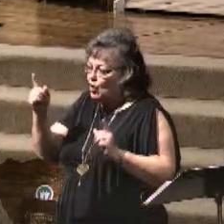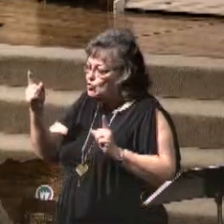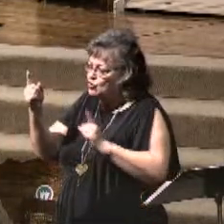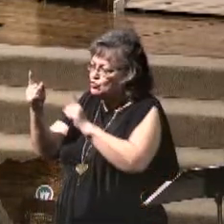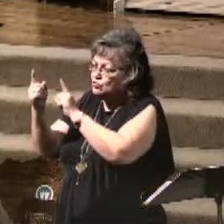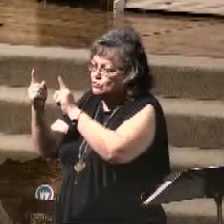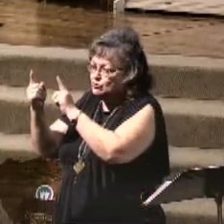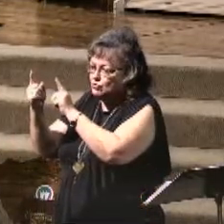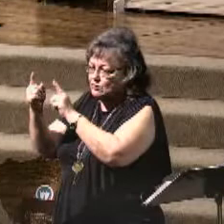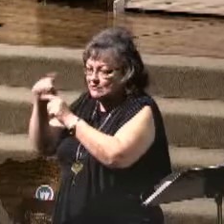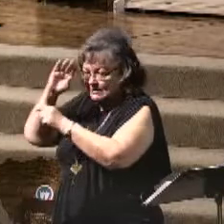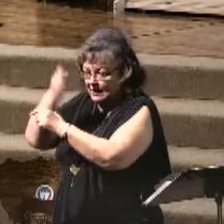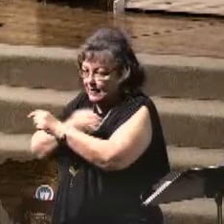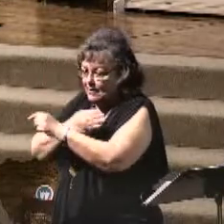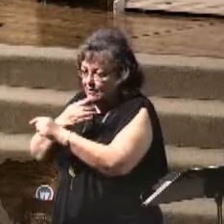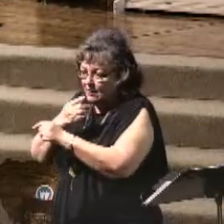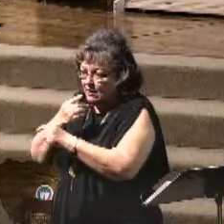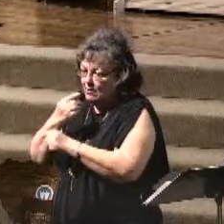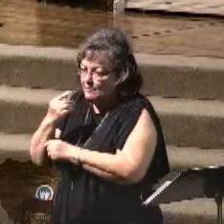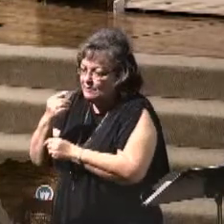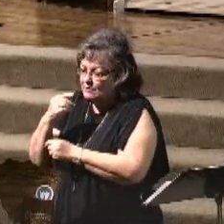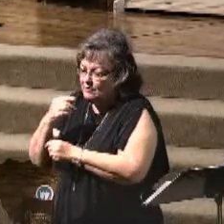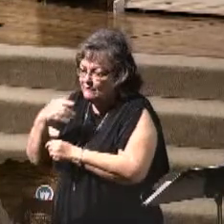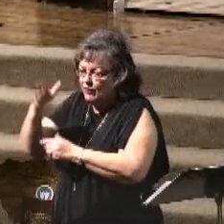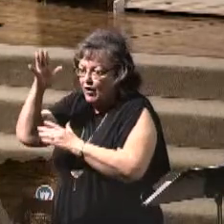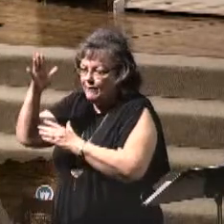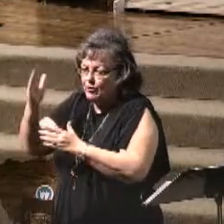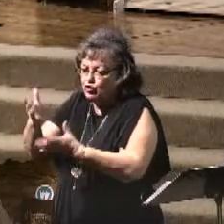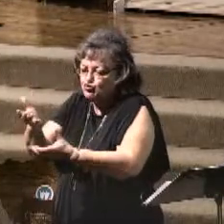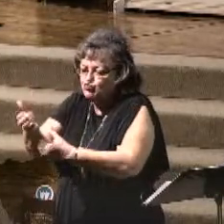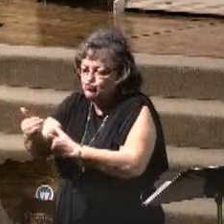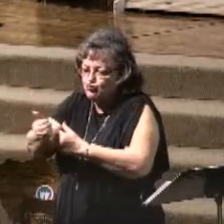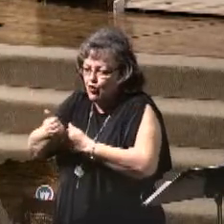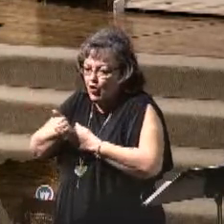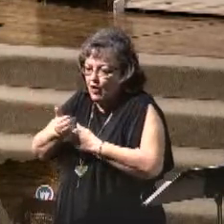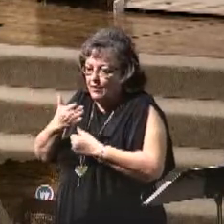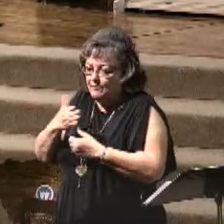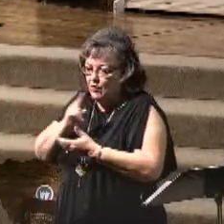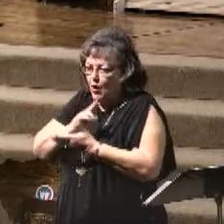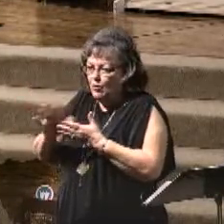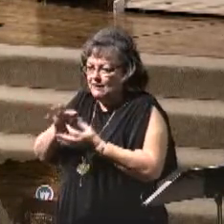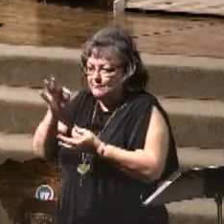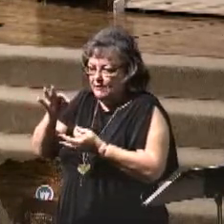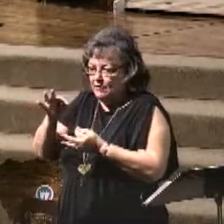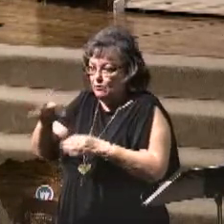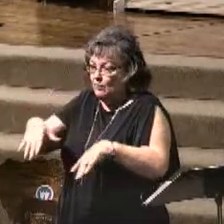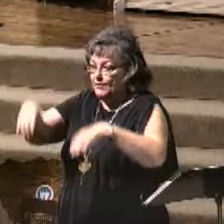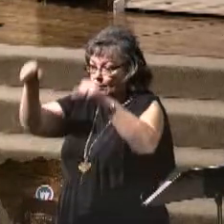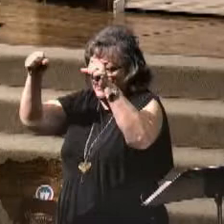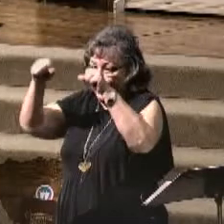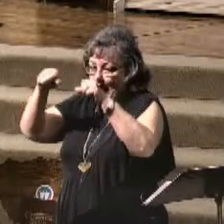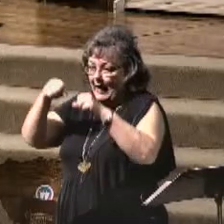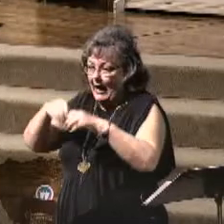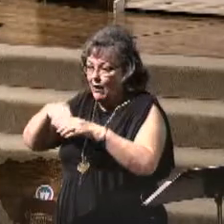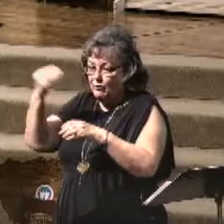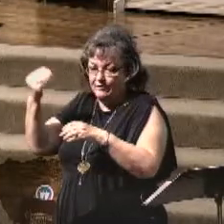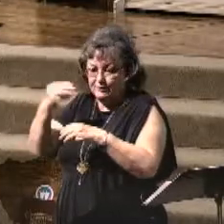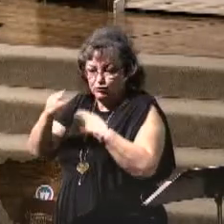come unto the Son, except the Father draw him. And the Holy Spirit will be taken out of this world.